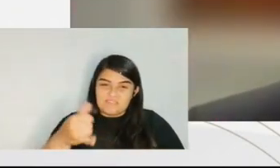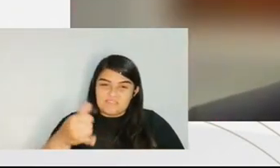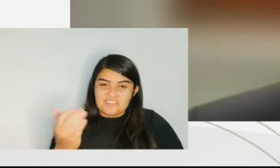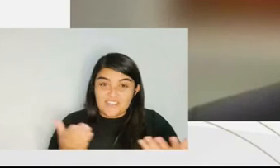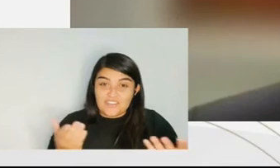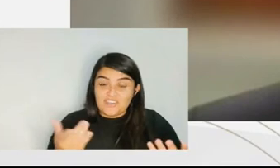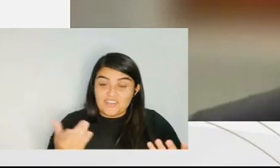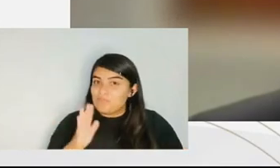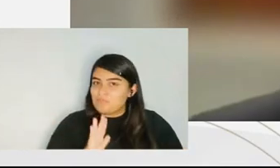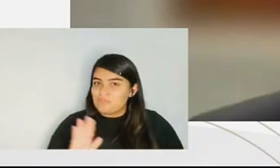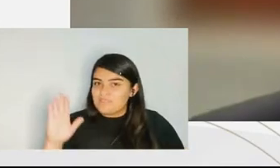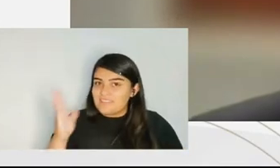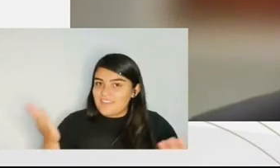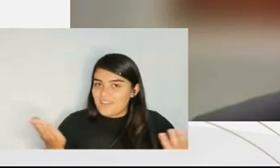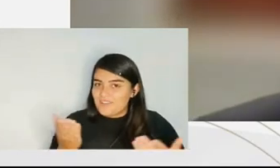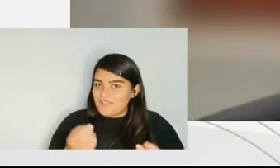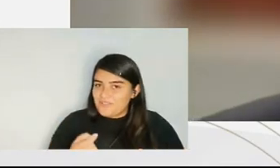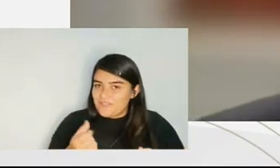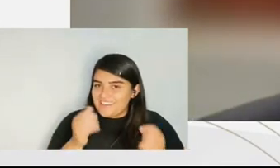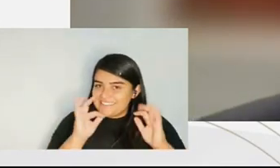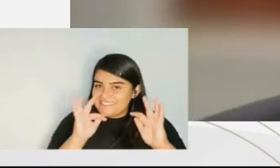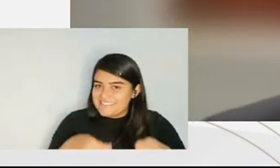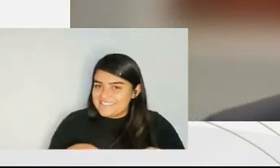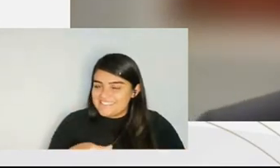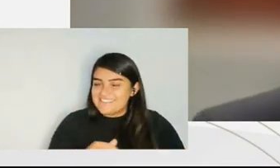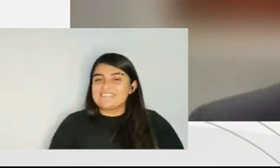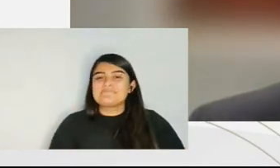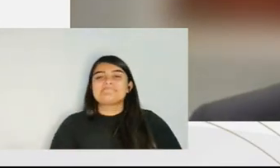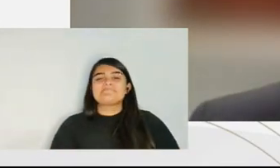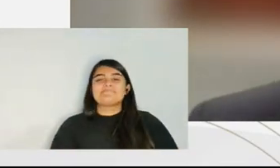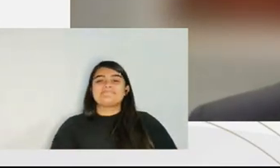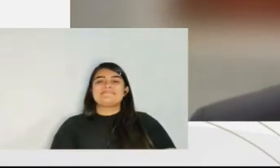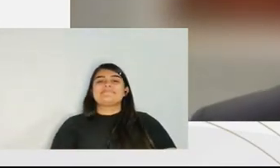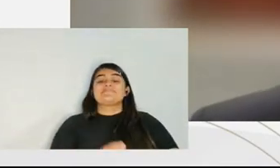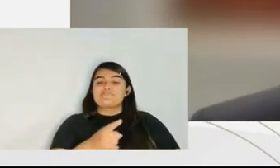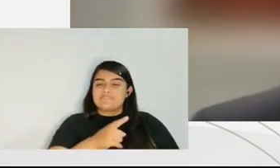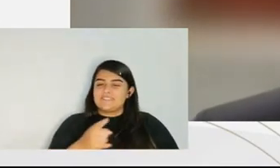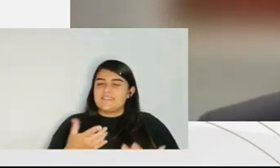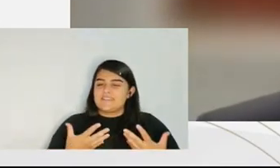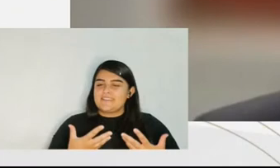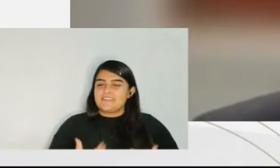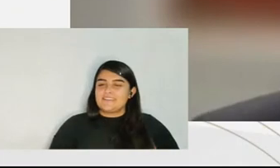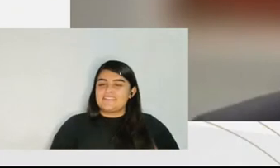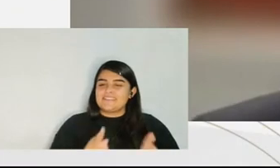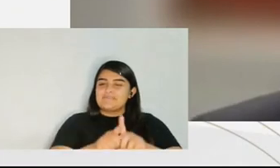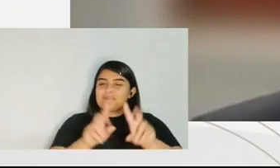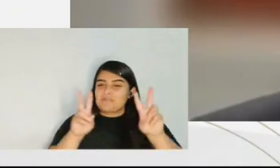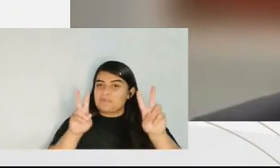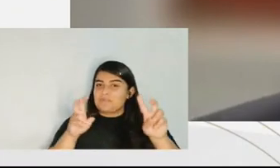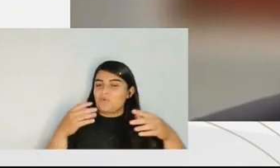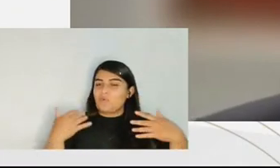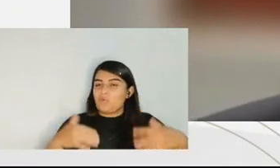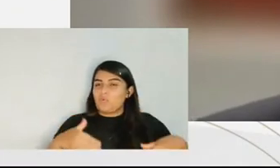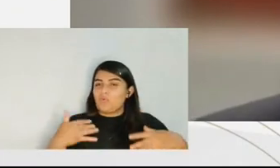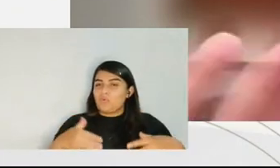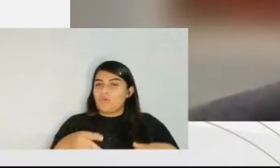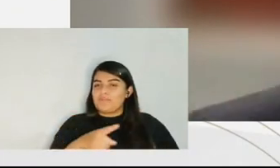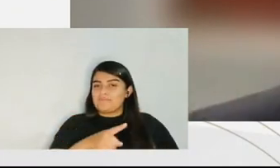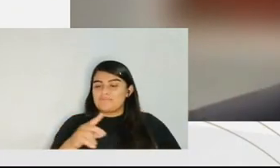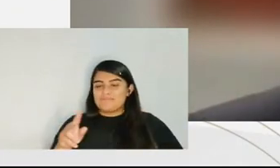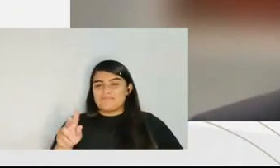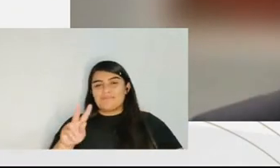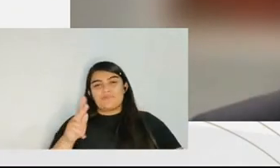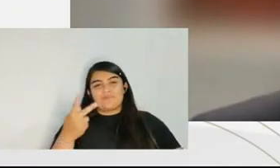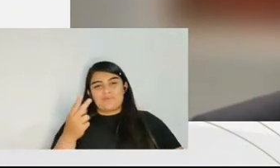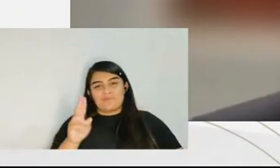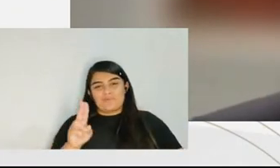I'm not sure with plea bargaining, but with sentencing bargaining, just to finish what I'm saying, a theme that is